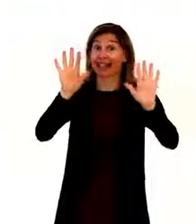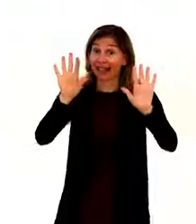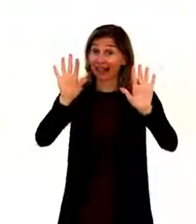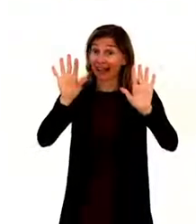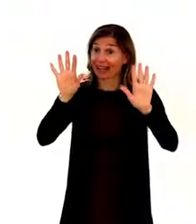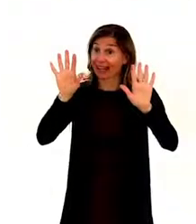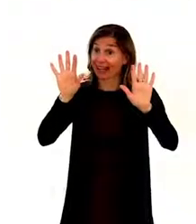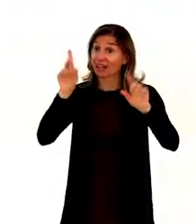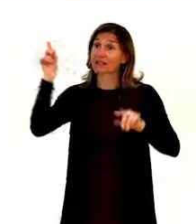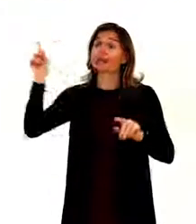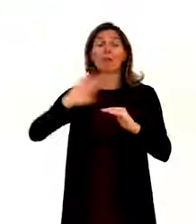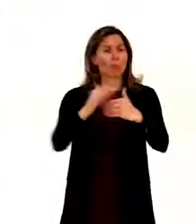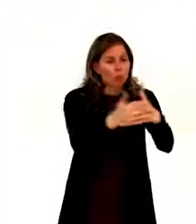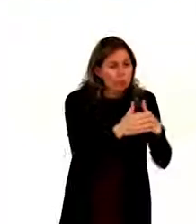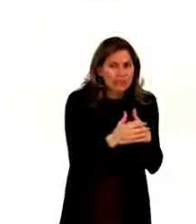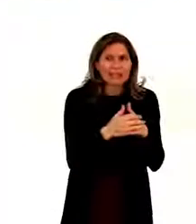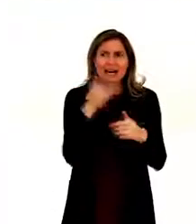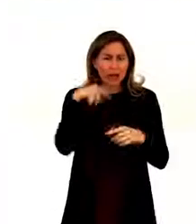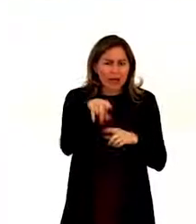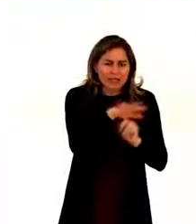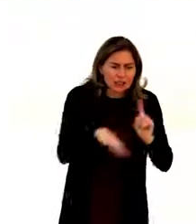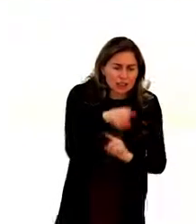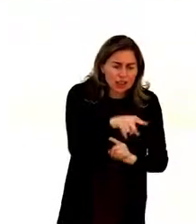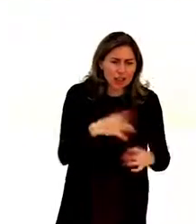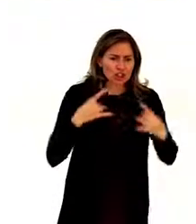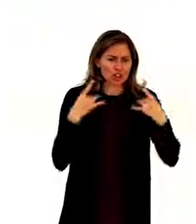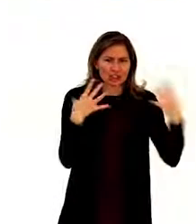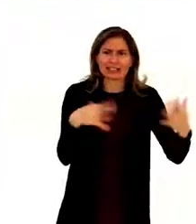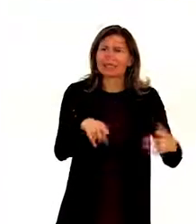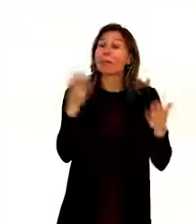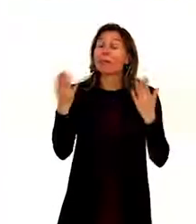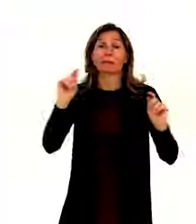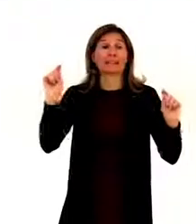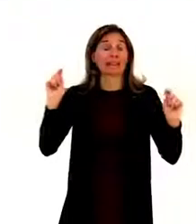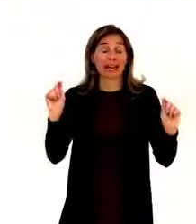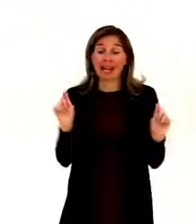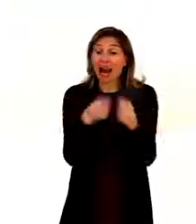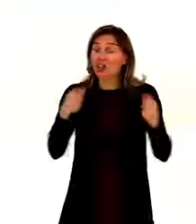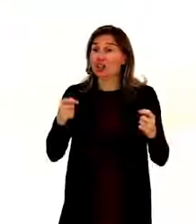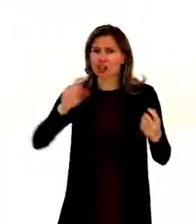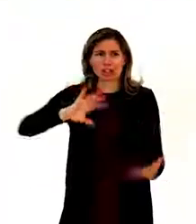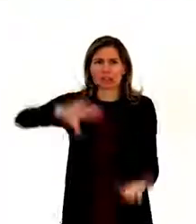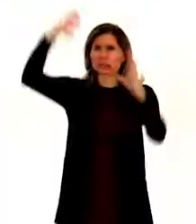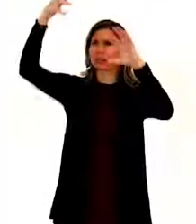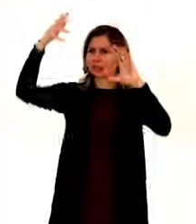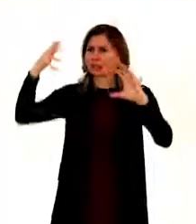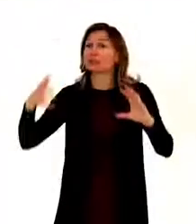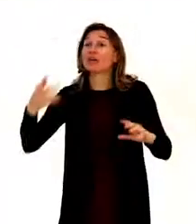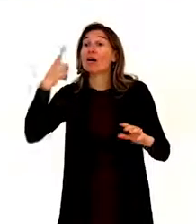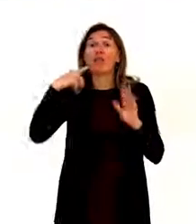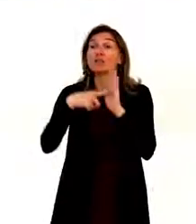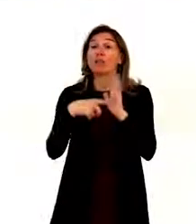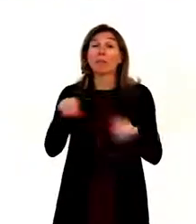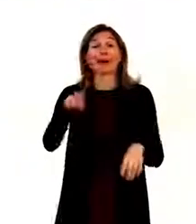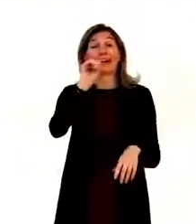Protection in various situations of risk. Armed conflicts, natural disasters. So, you know, looking at the level of